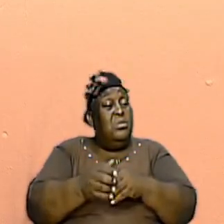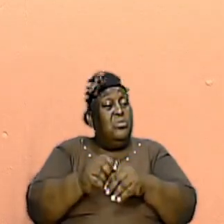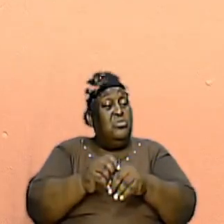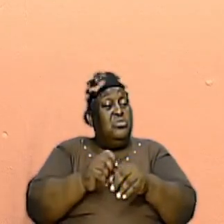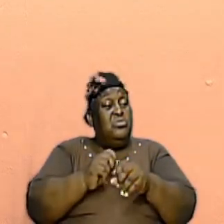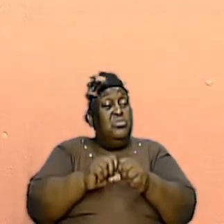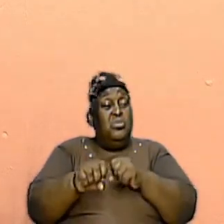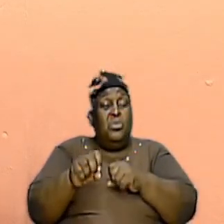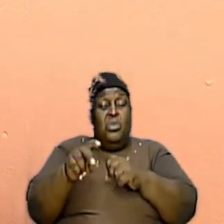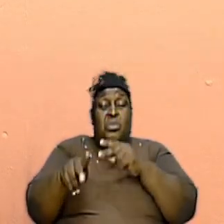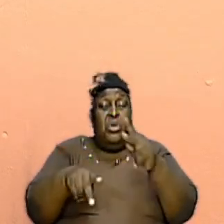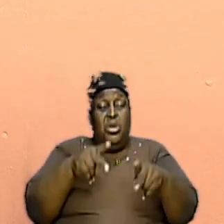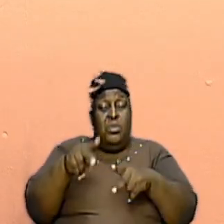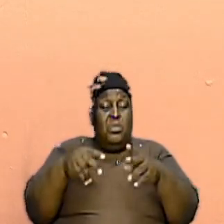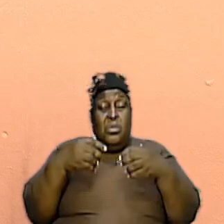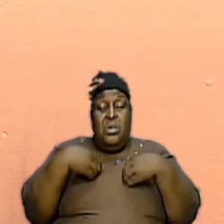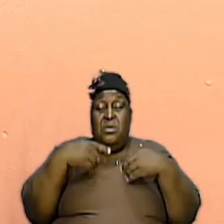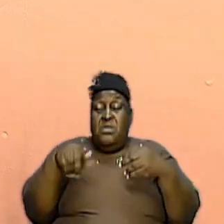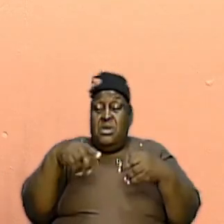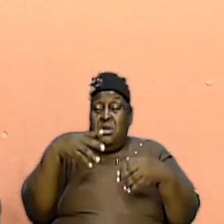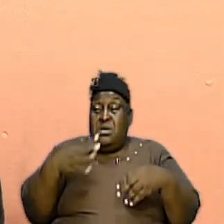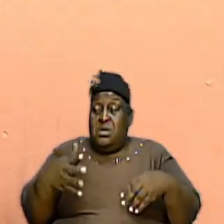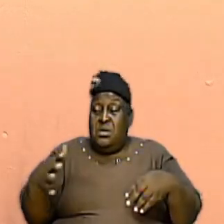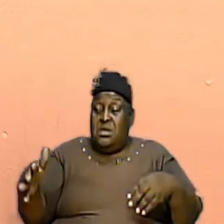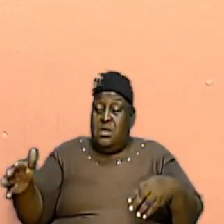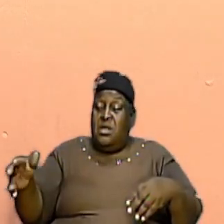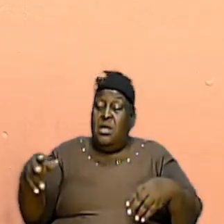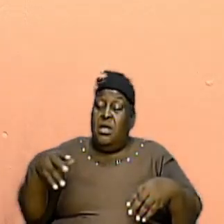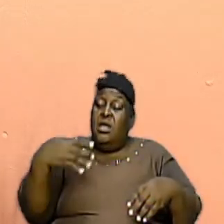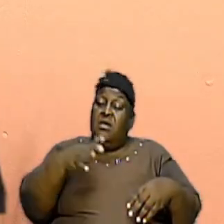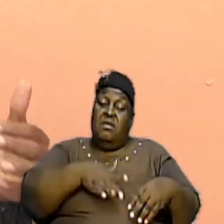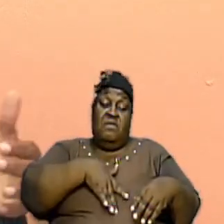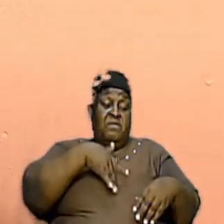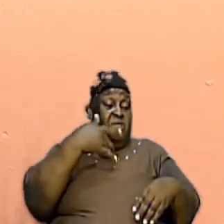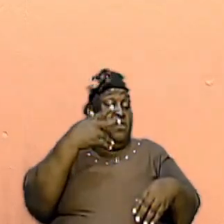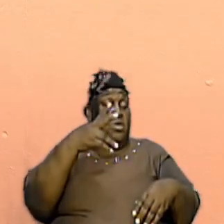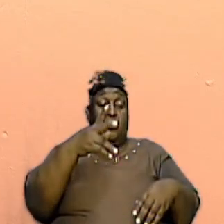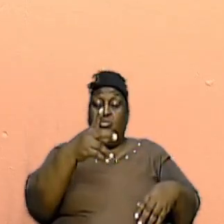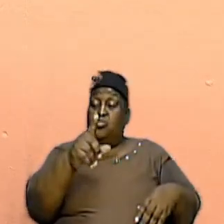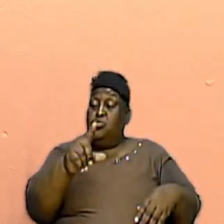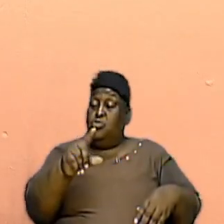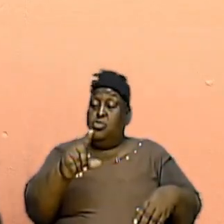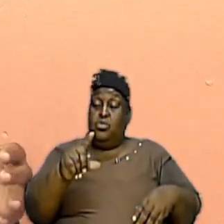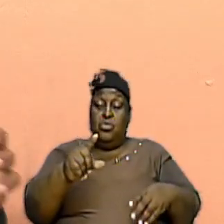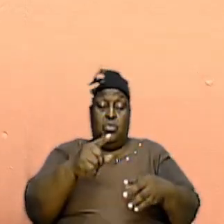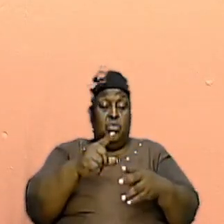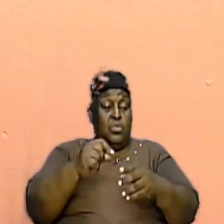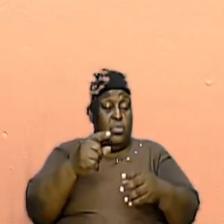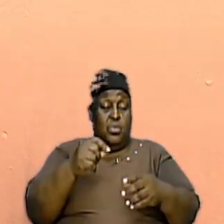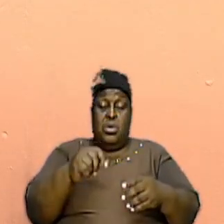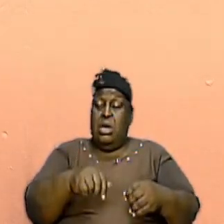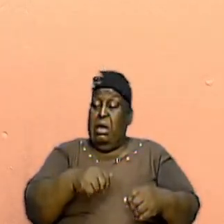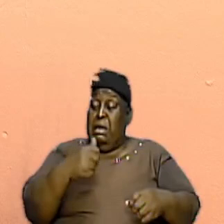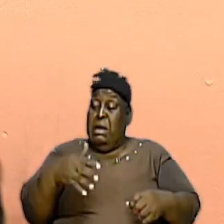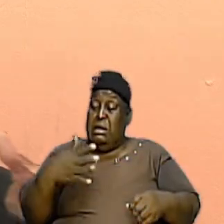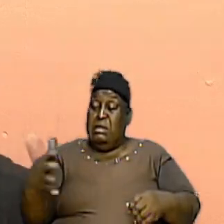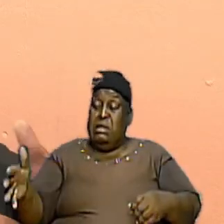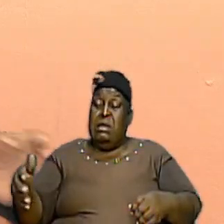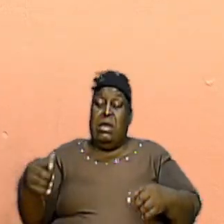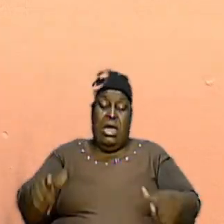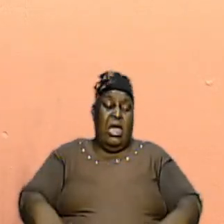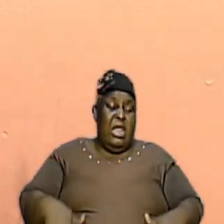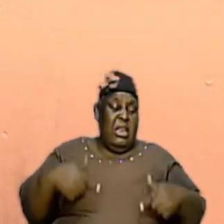folks have this thing and this feel that they can do anything and walk any way and live